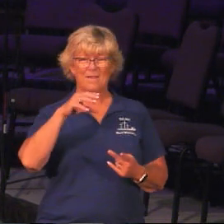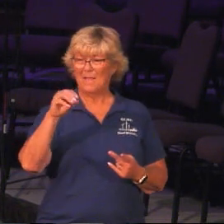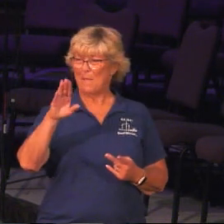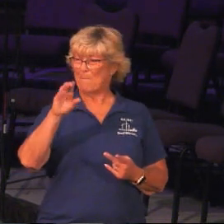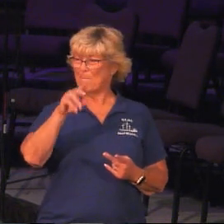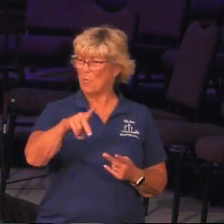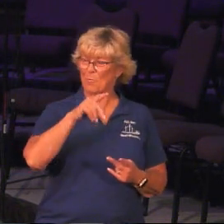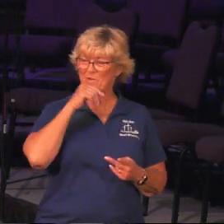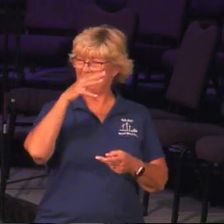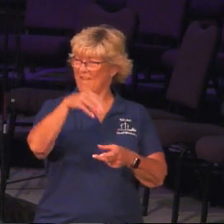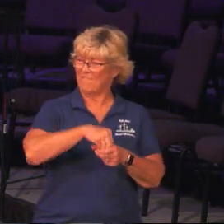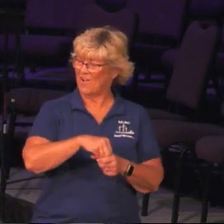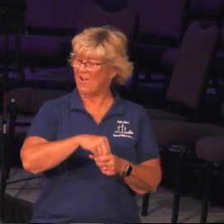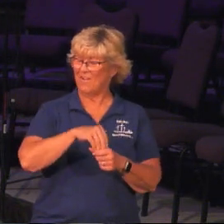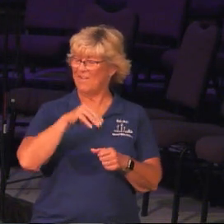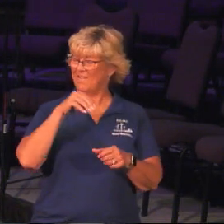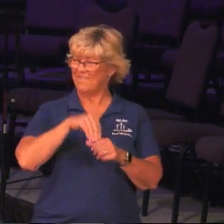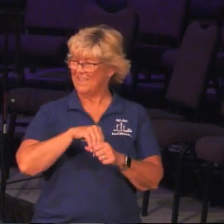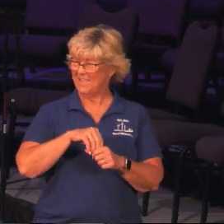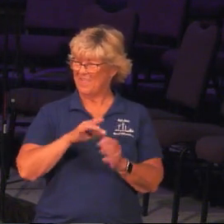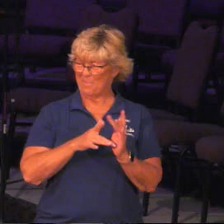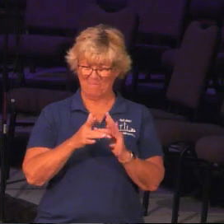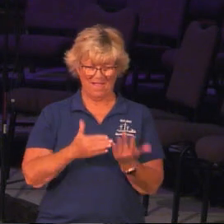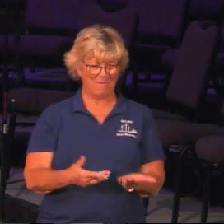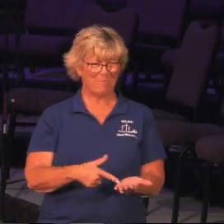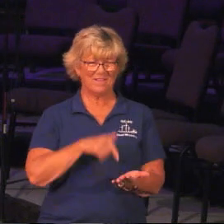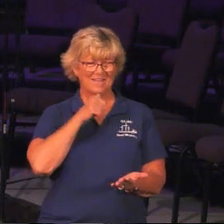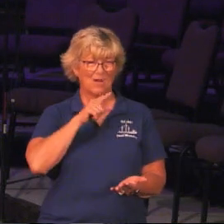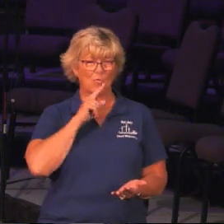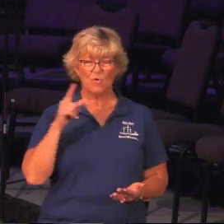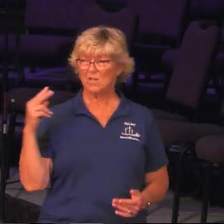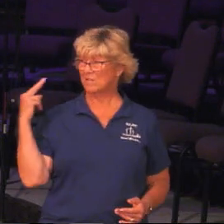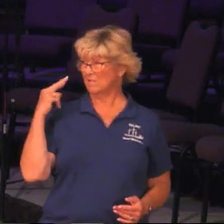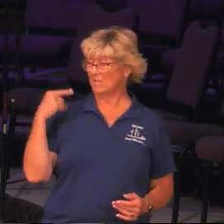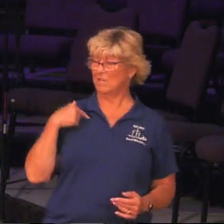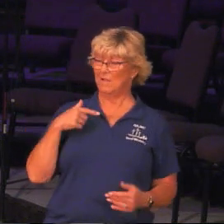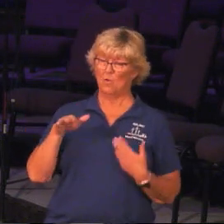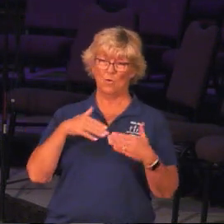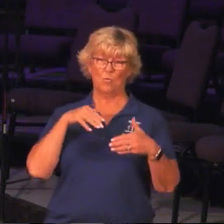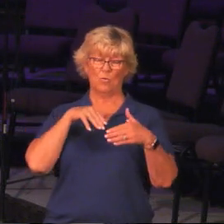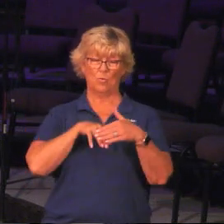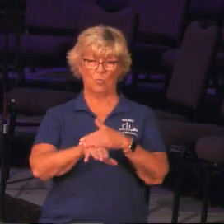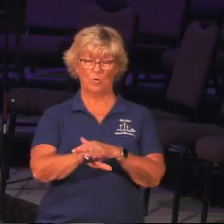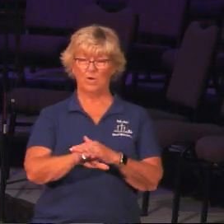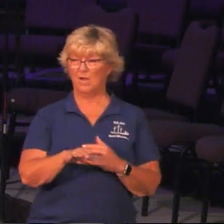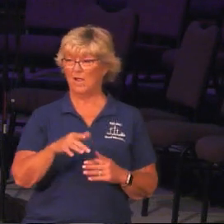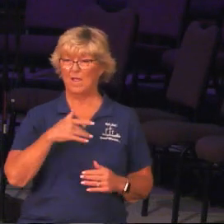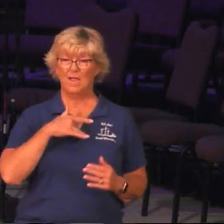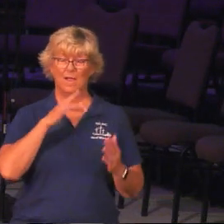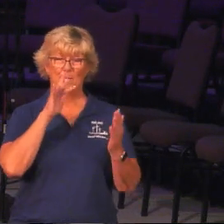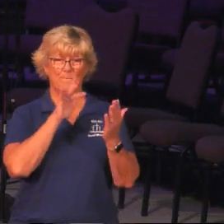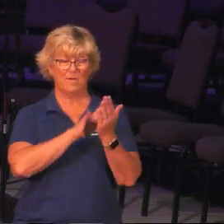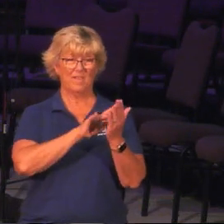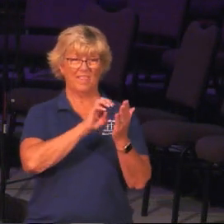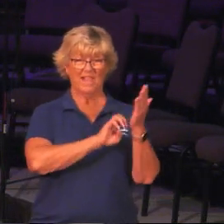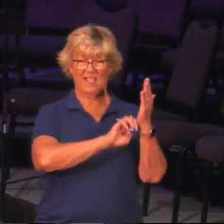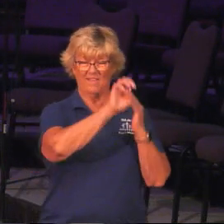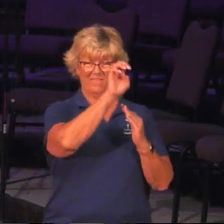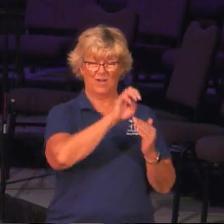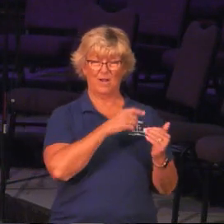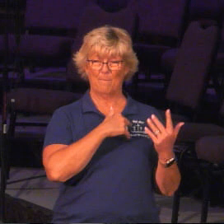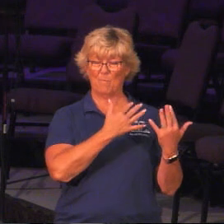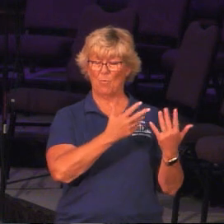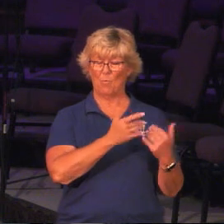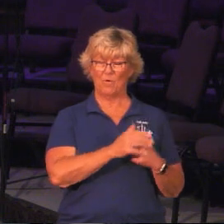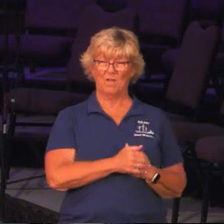There's probably a big bad wolf, but Popeye and Betty Boop, they're not even real, and she's watching me. We walk into the elevator. I push the button. You know, I'm waiting for the elevator,